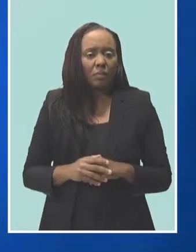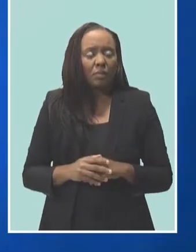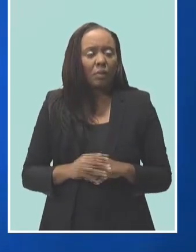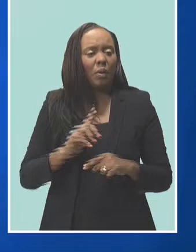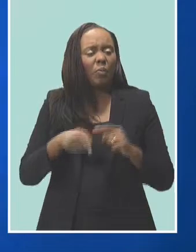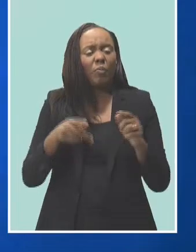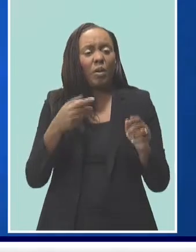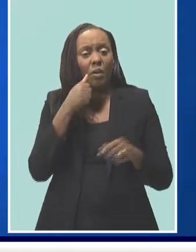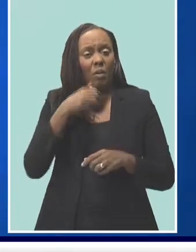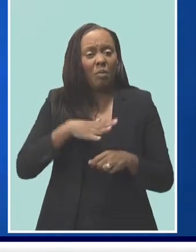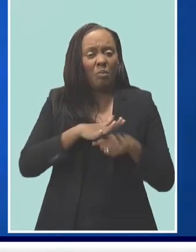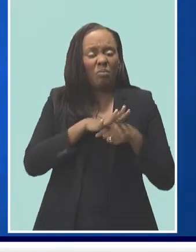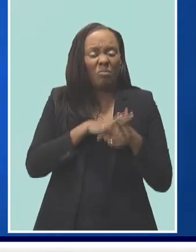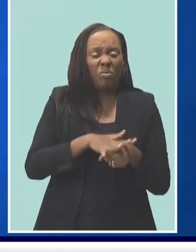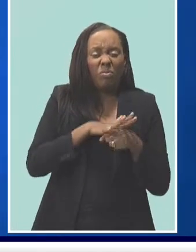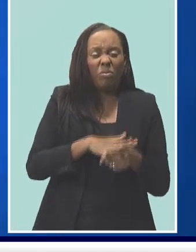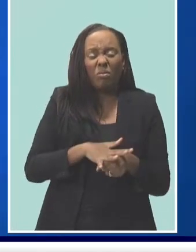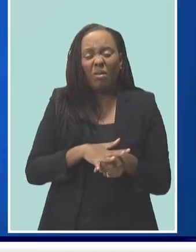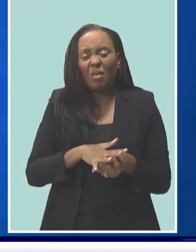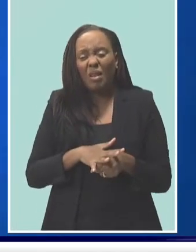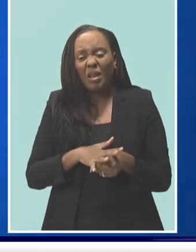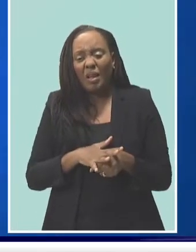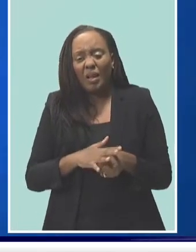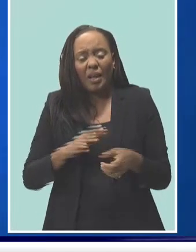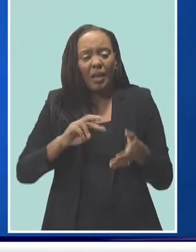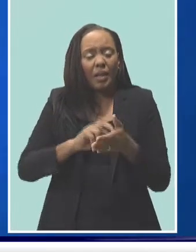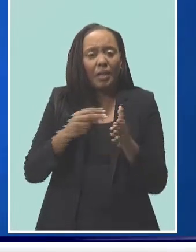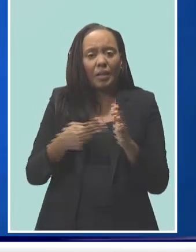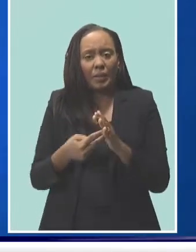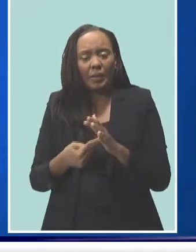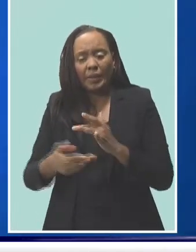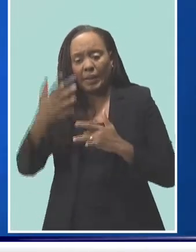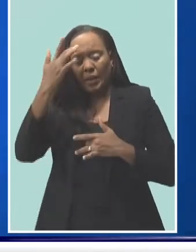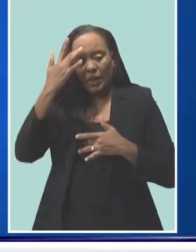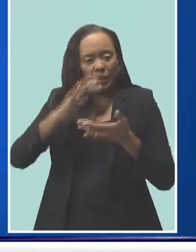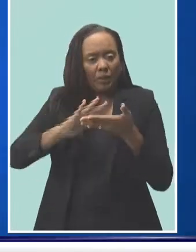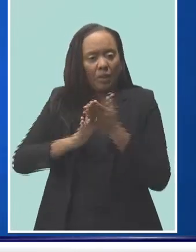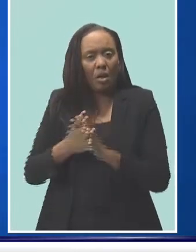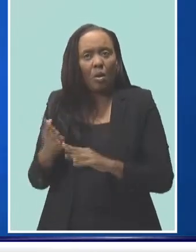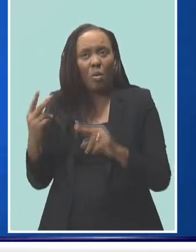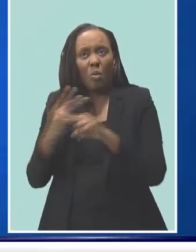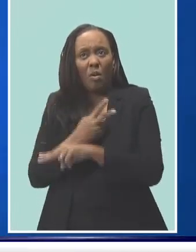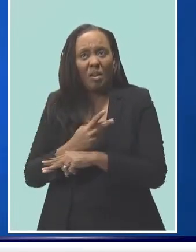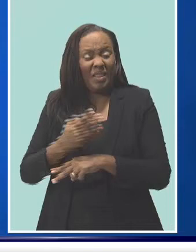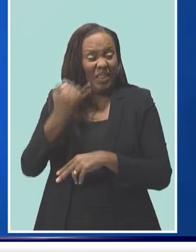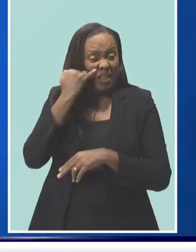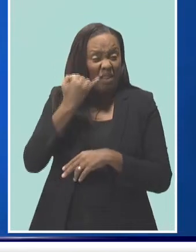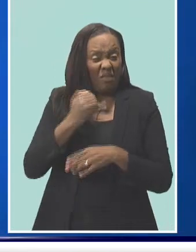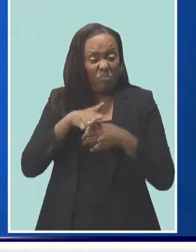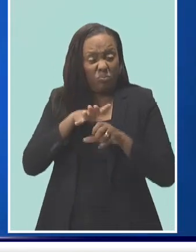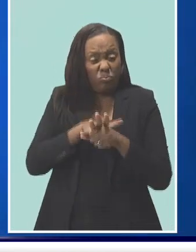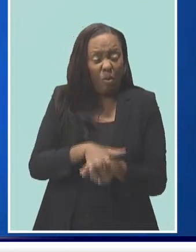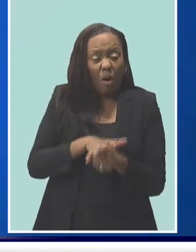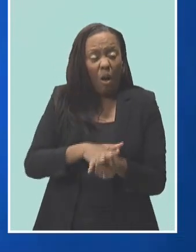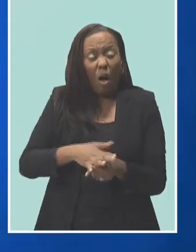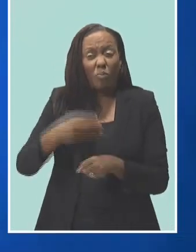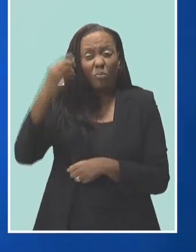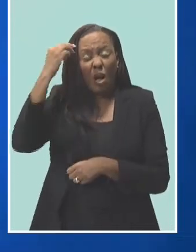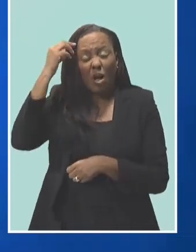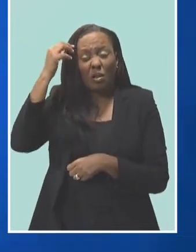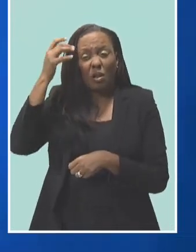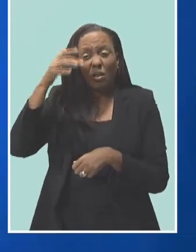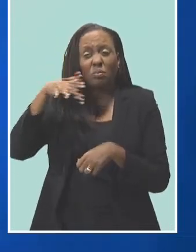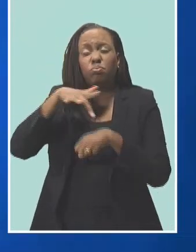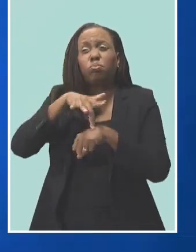And anybody knows, once you are stressed, and especially if you are stressed mentally, your body tends to